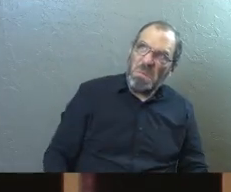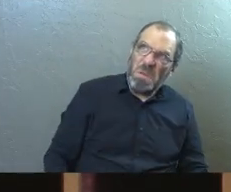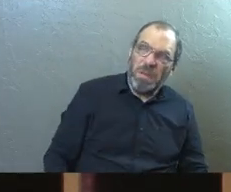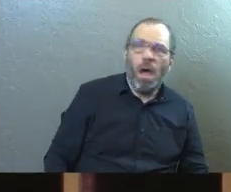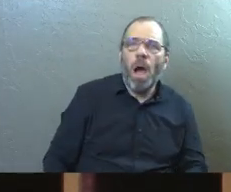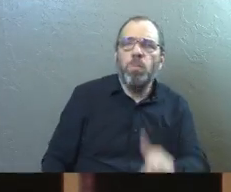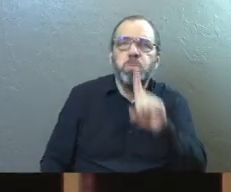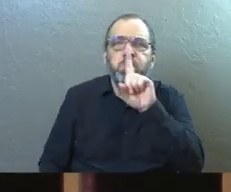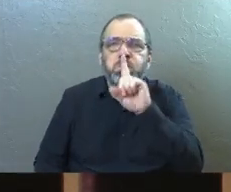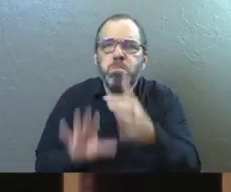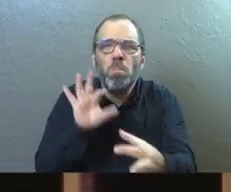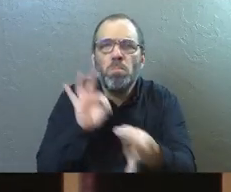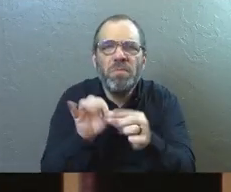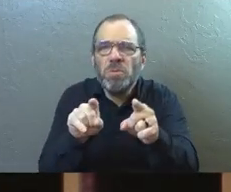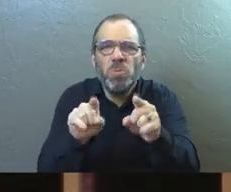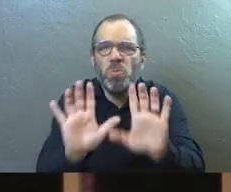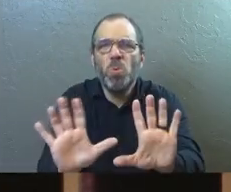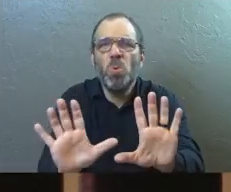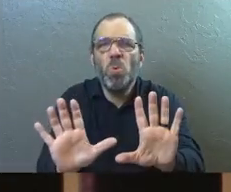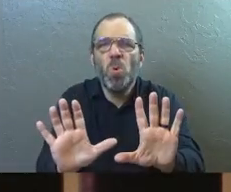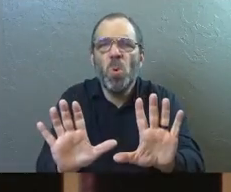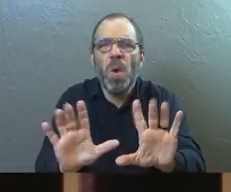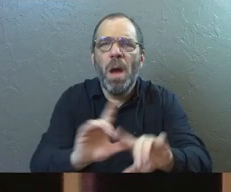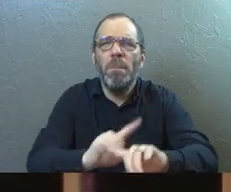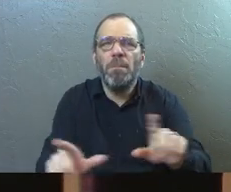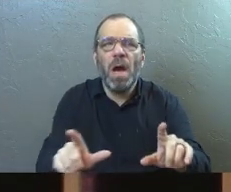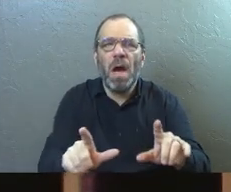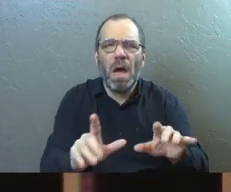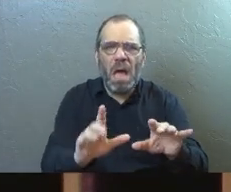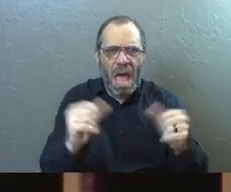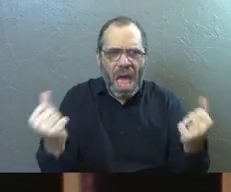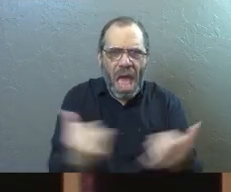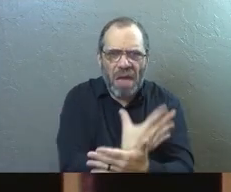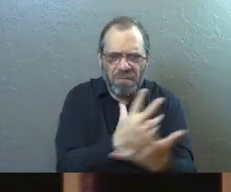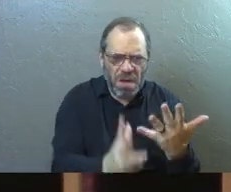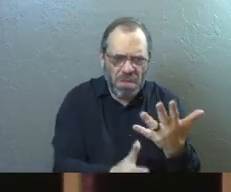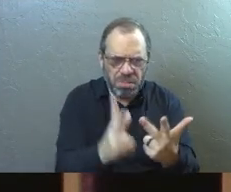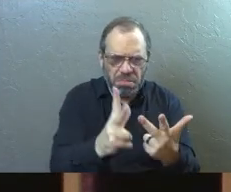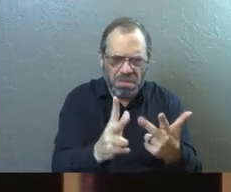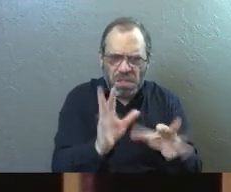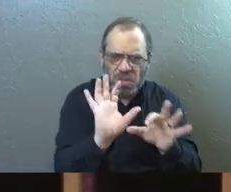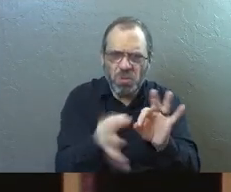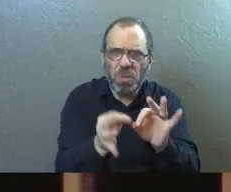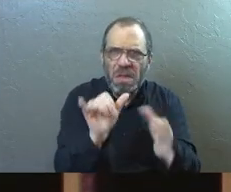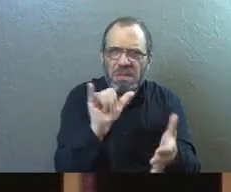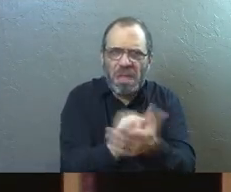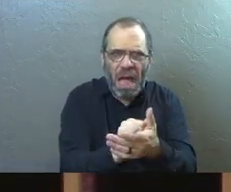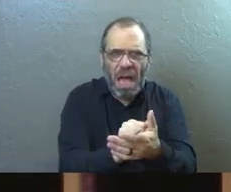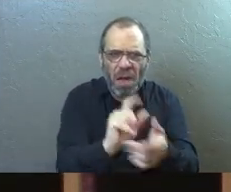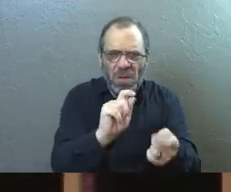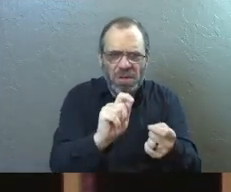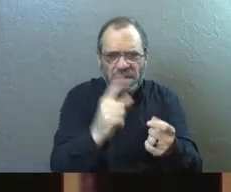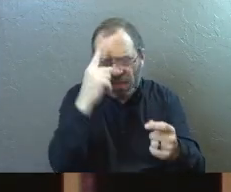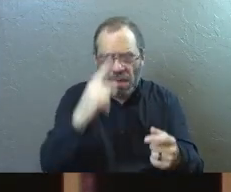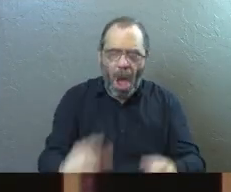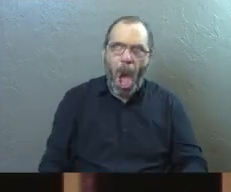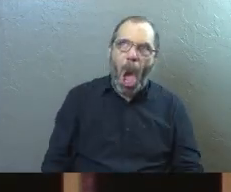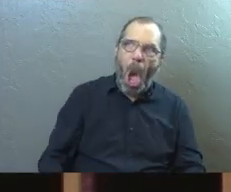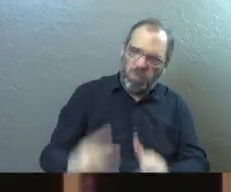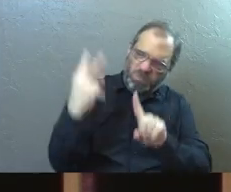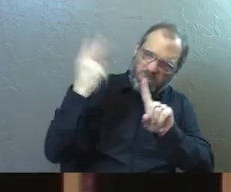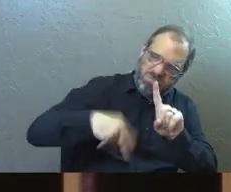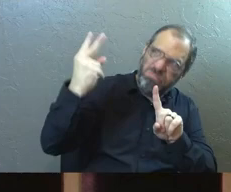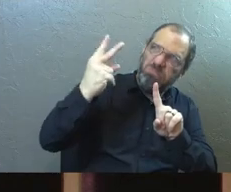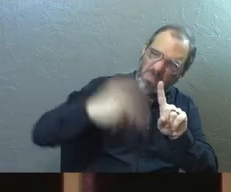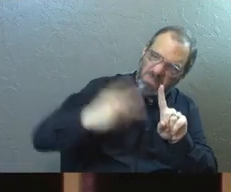And I'm not saying you're a perfect person, but don't interpret every moment of pain or God working in you as this is judgment